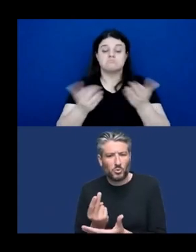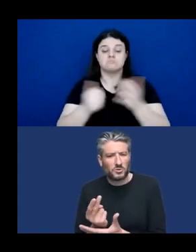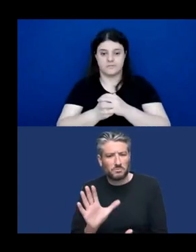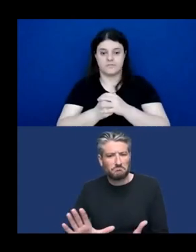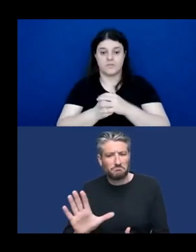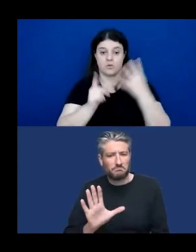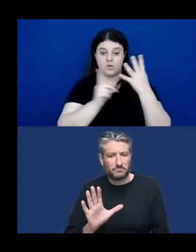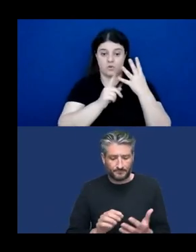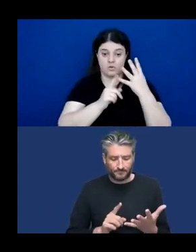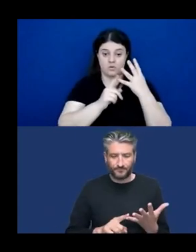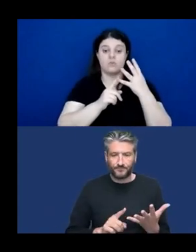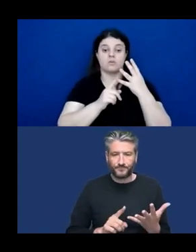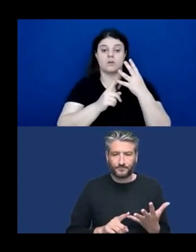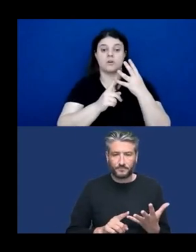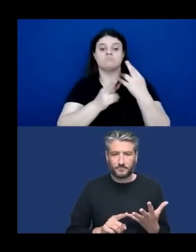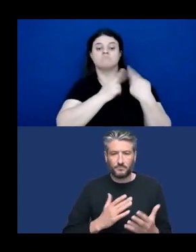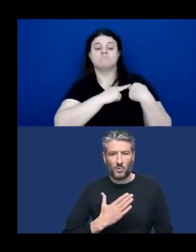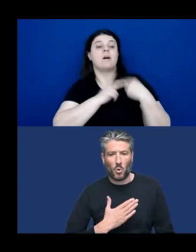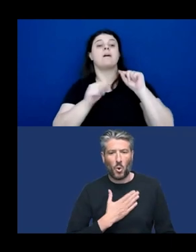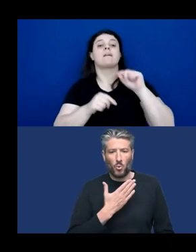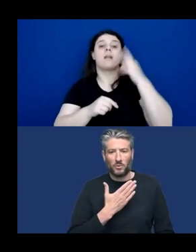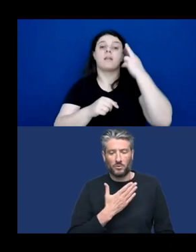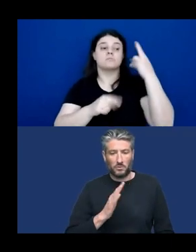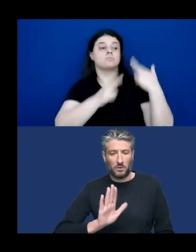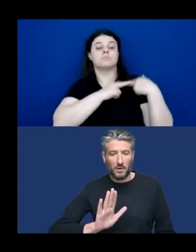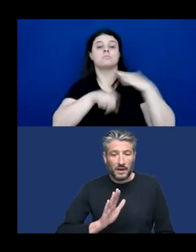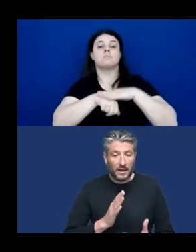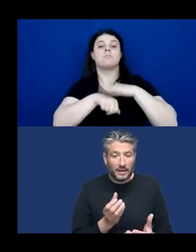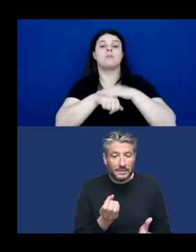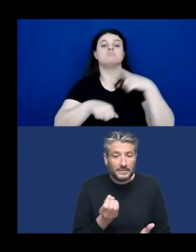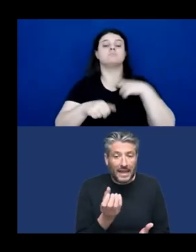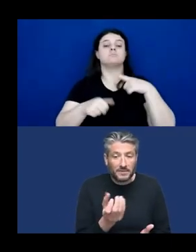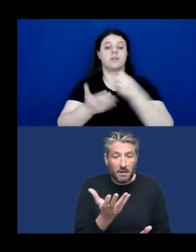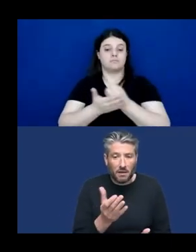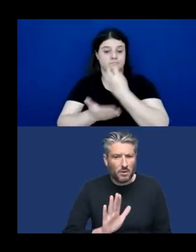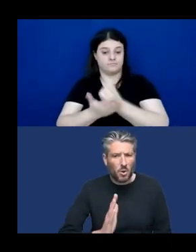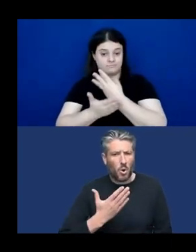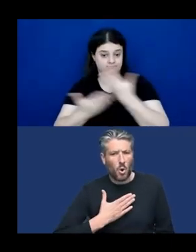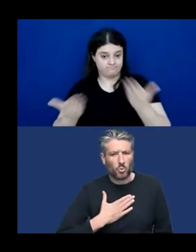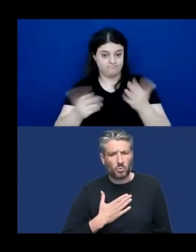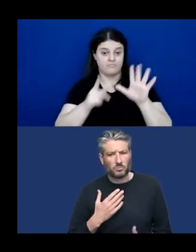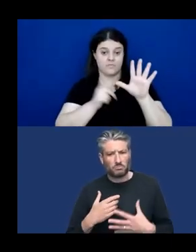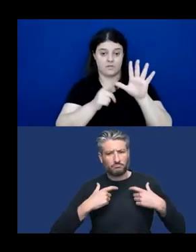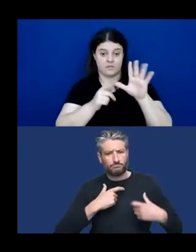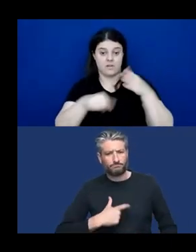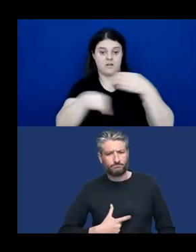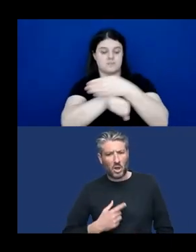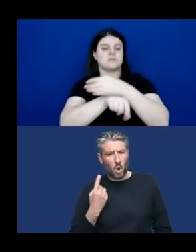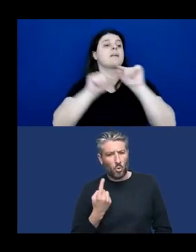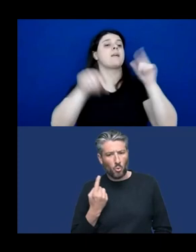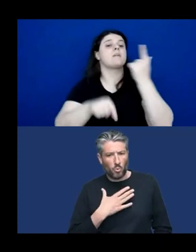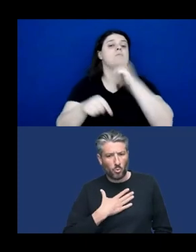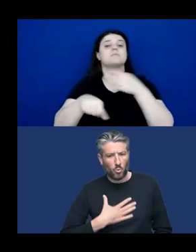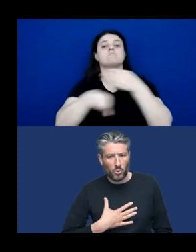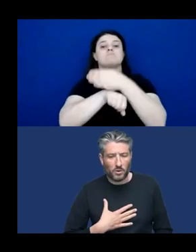ownership. Who owns the data? What does ownership even entail? Five, access. Who can access and use the